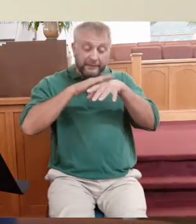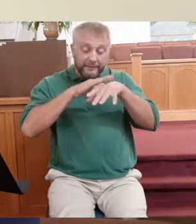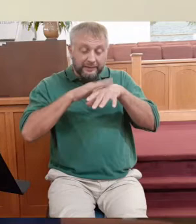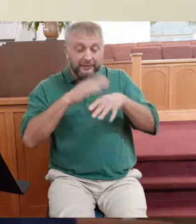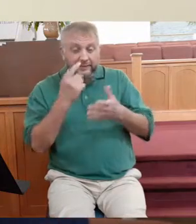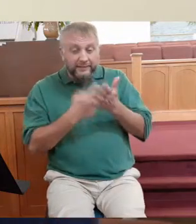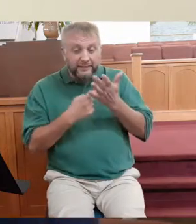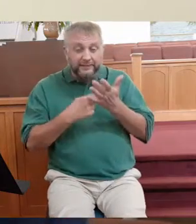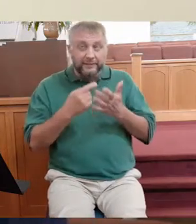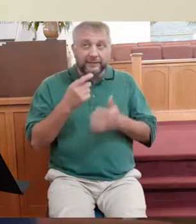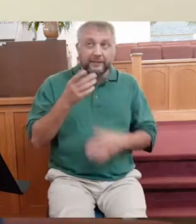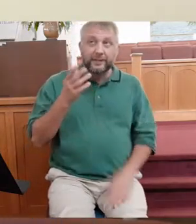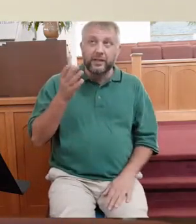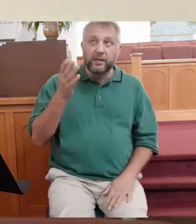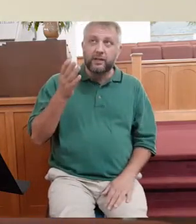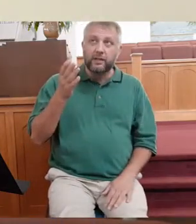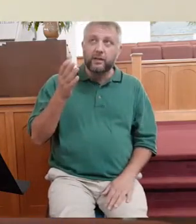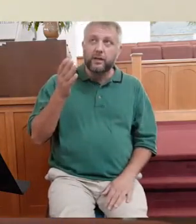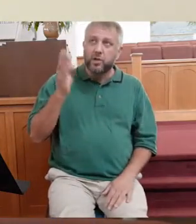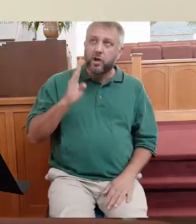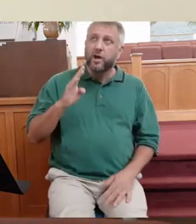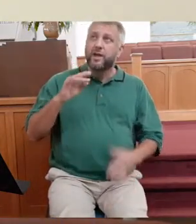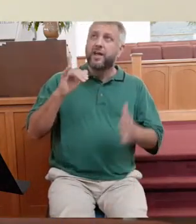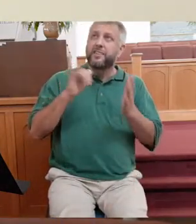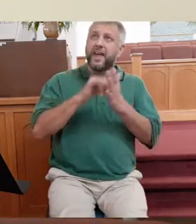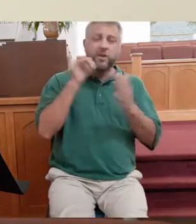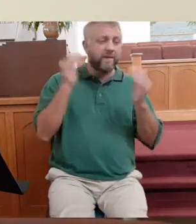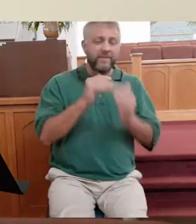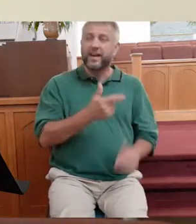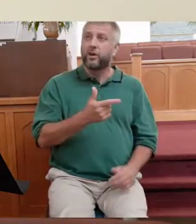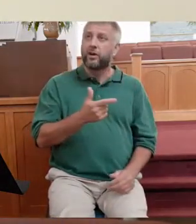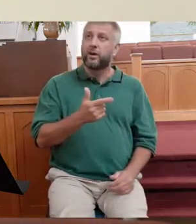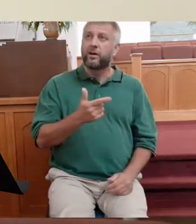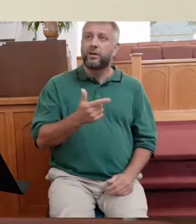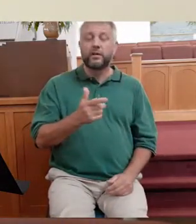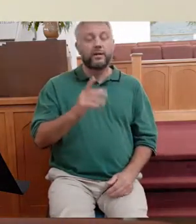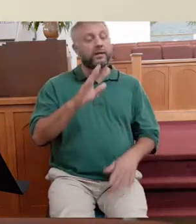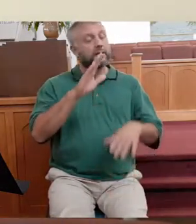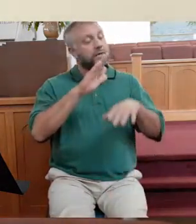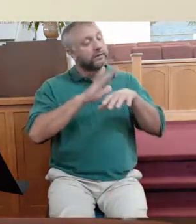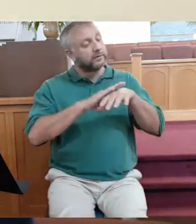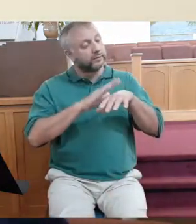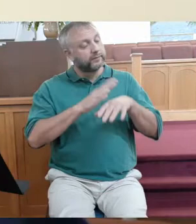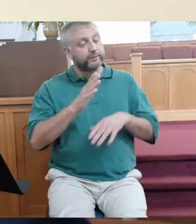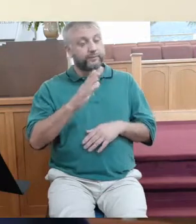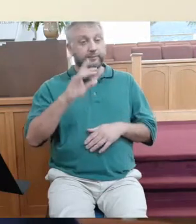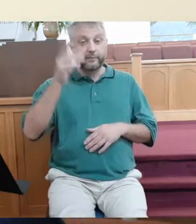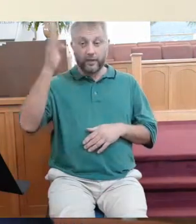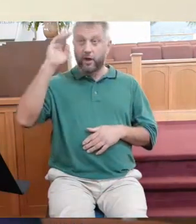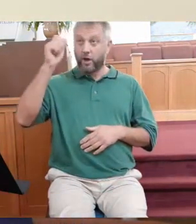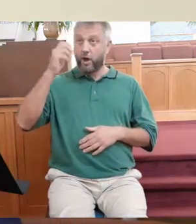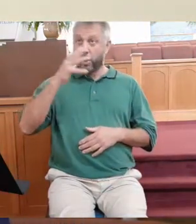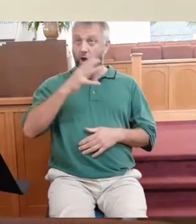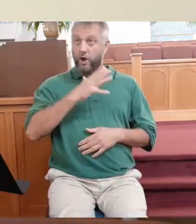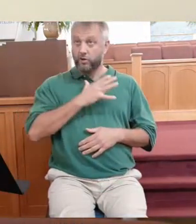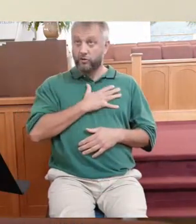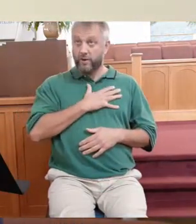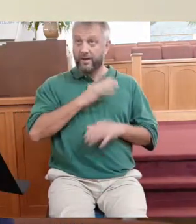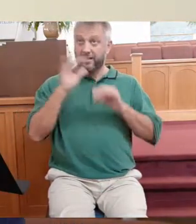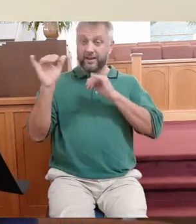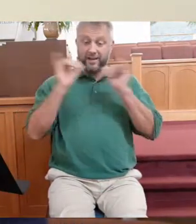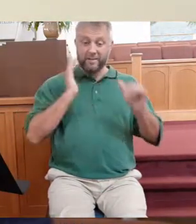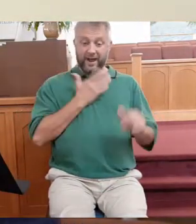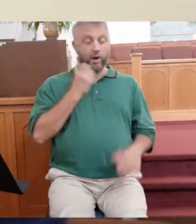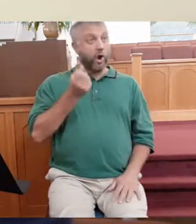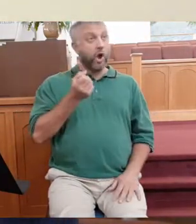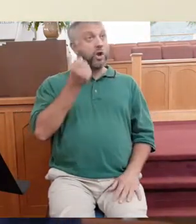sometimes we'll look at God and say, God, this is not fair. But God's grace doesn't work on our ideas